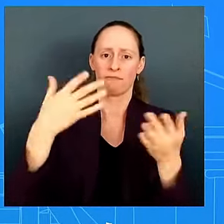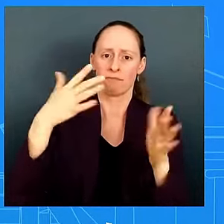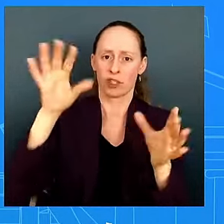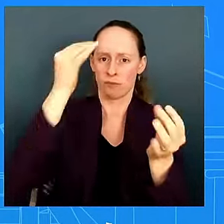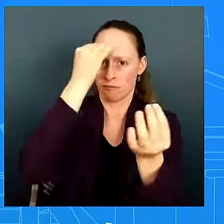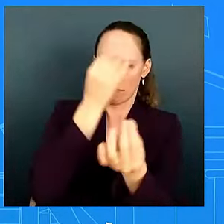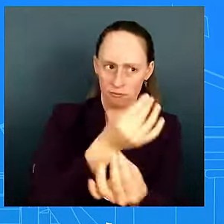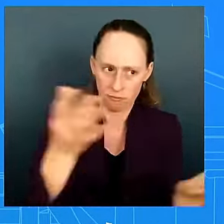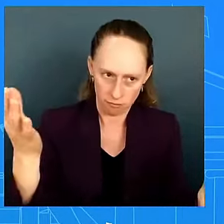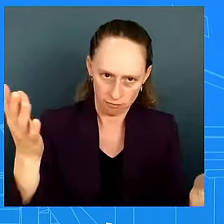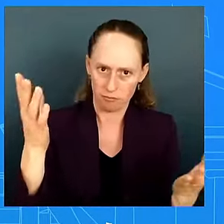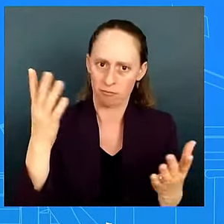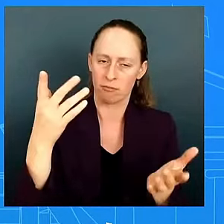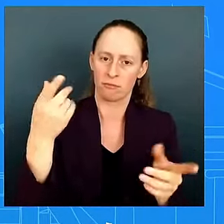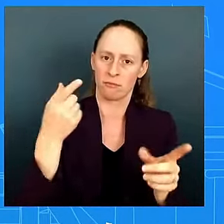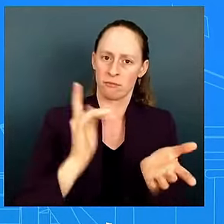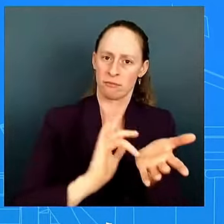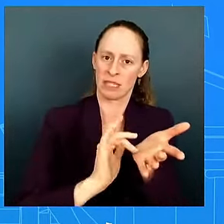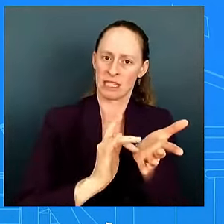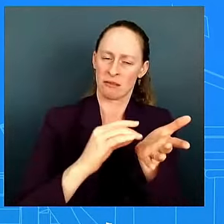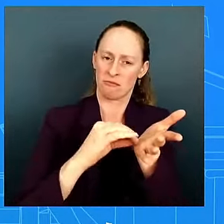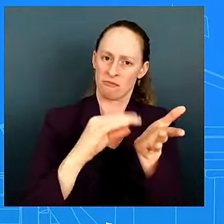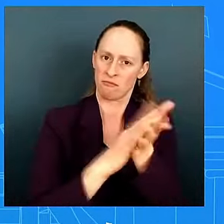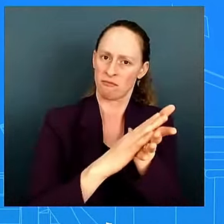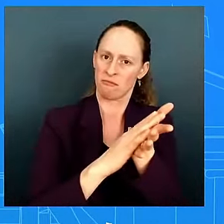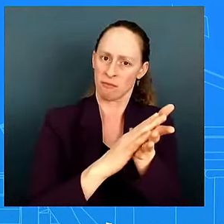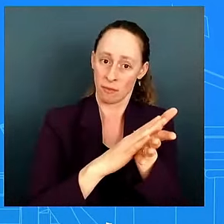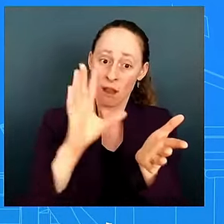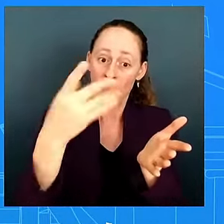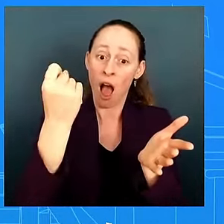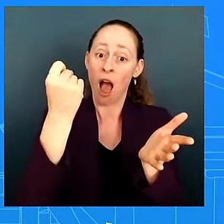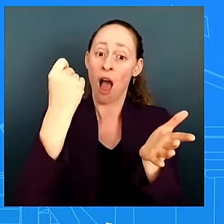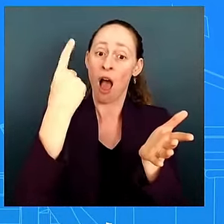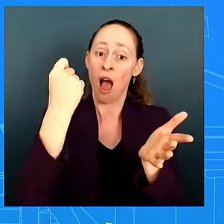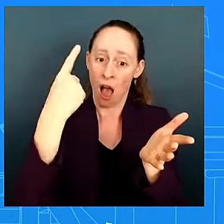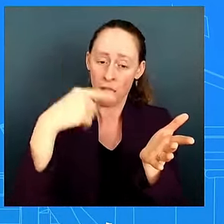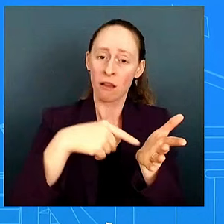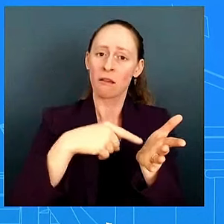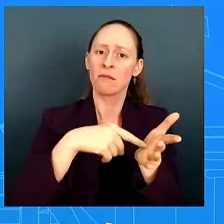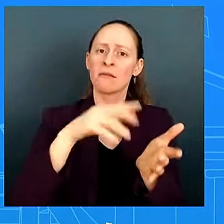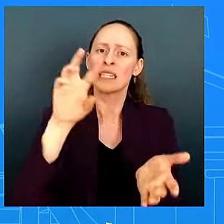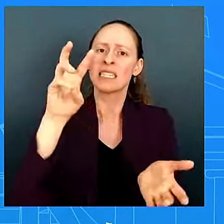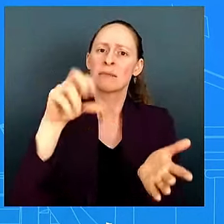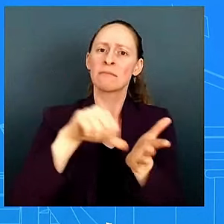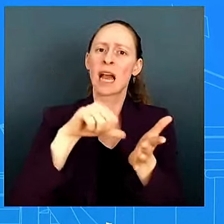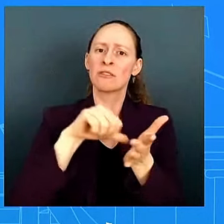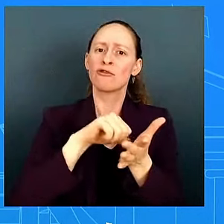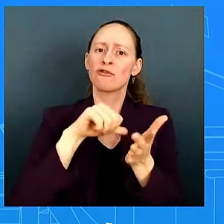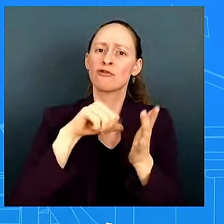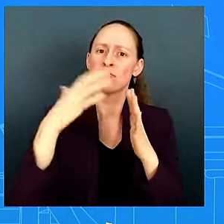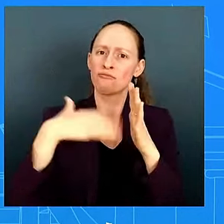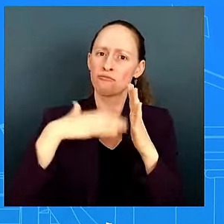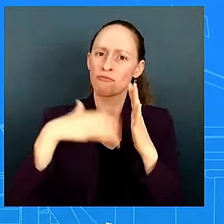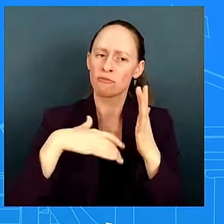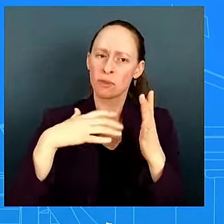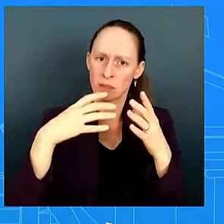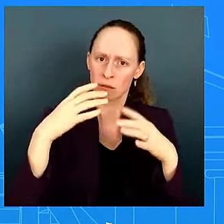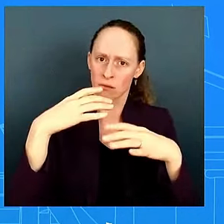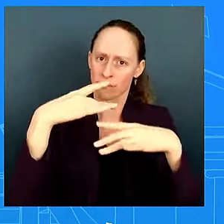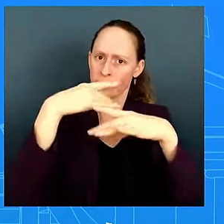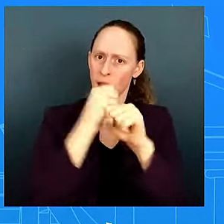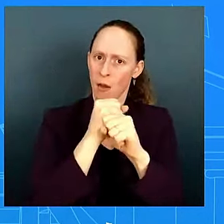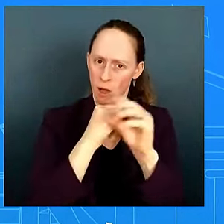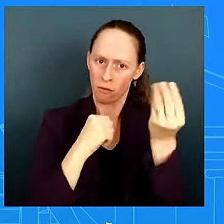a full accounting necessarily and dr o'connor in that memo described the president as quote a healthy active